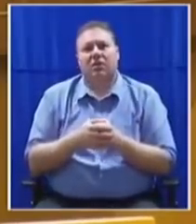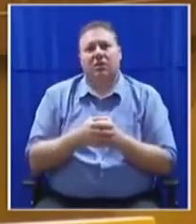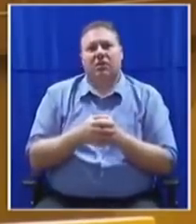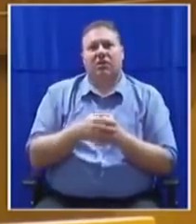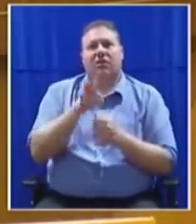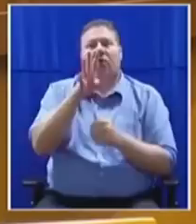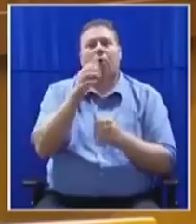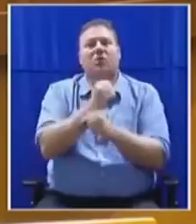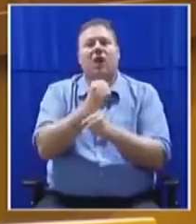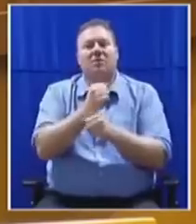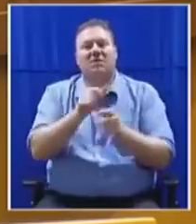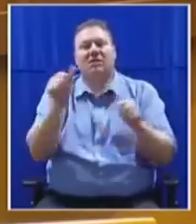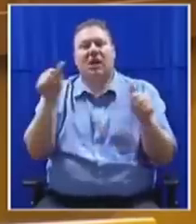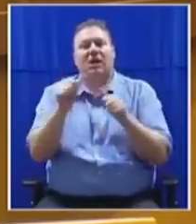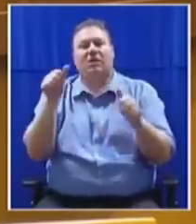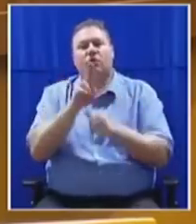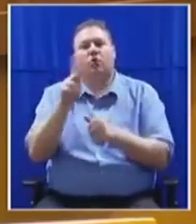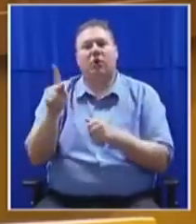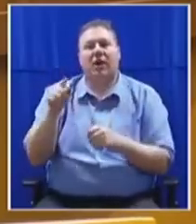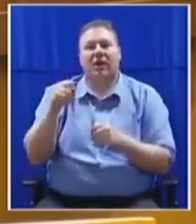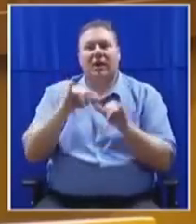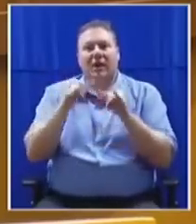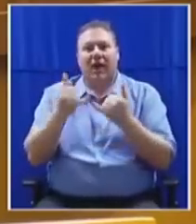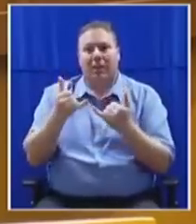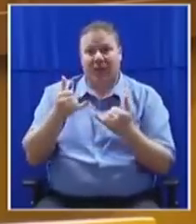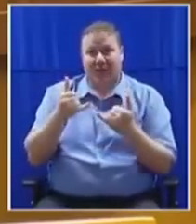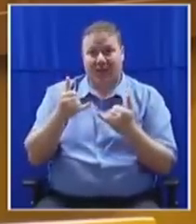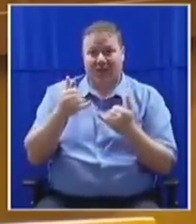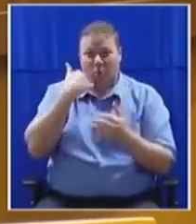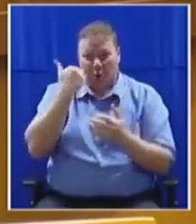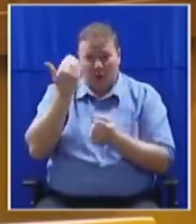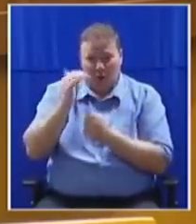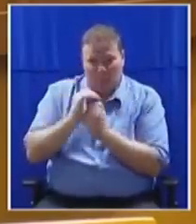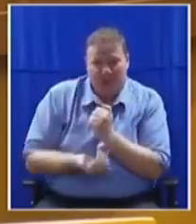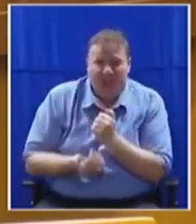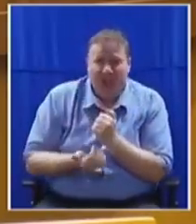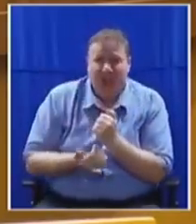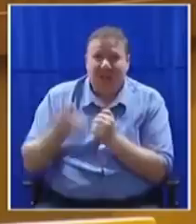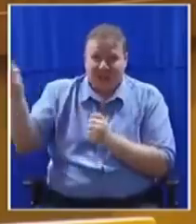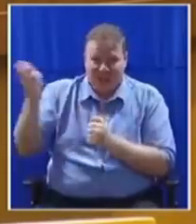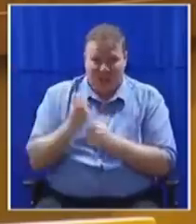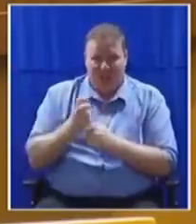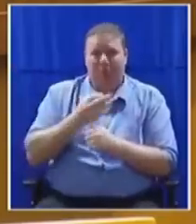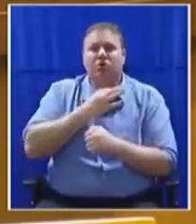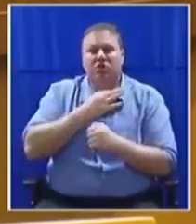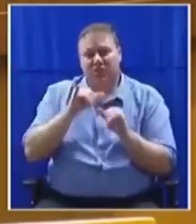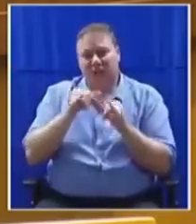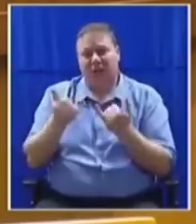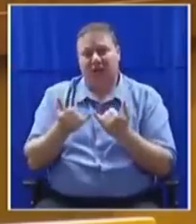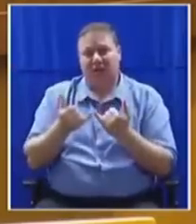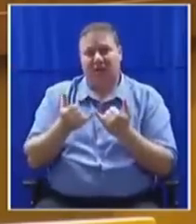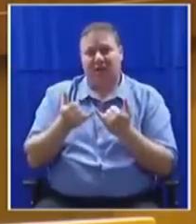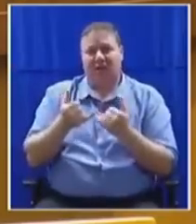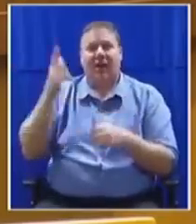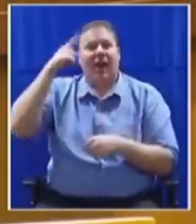Kingdom. So these are the companies that we are seeking to protect. So they come here, they are British companies, they are listed in the London